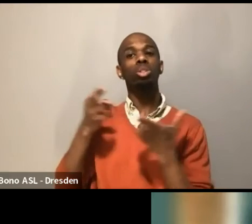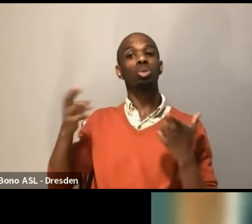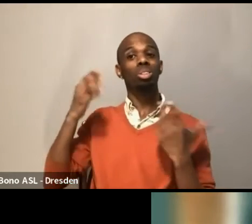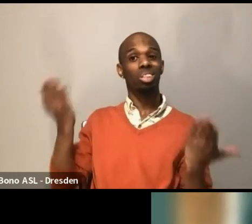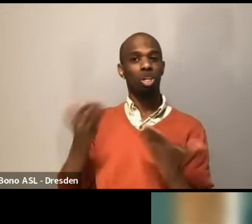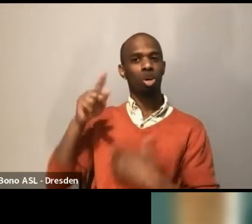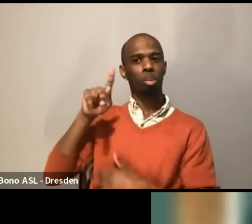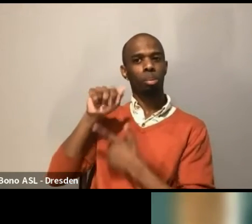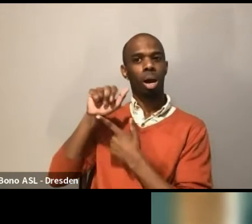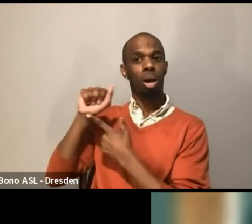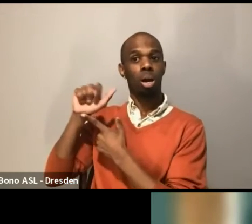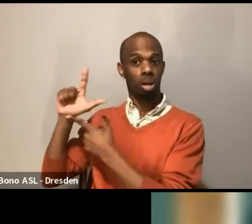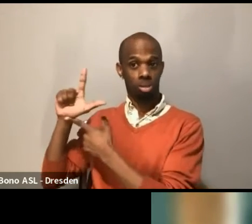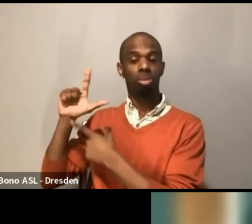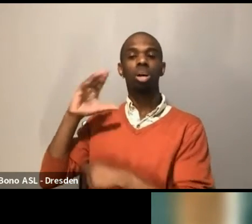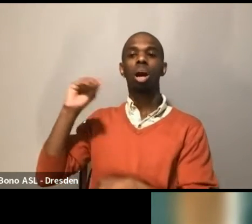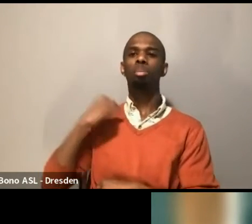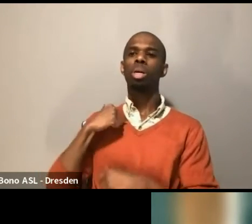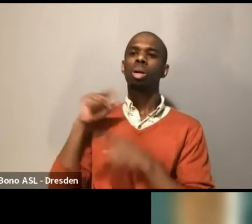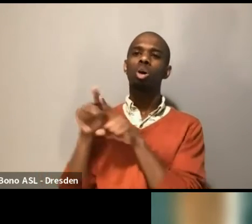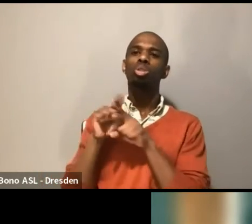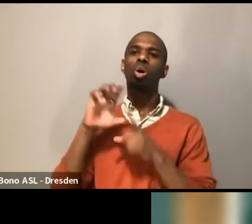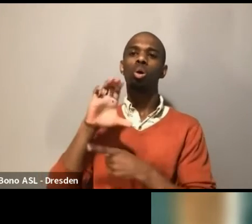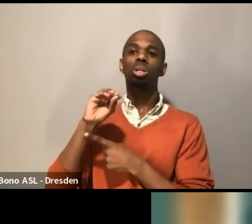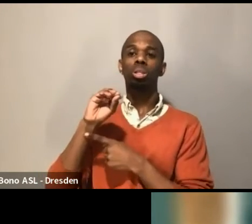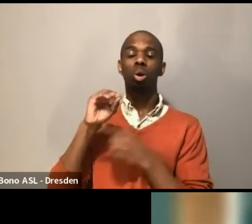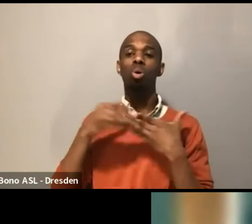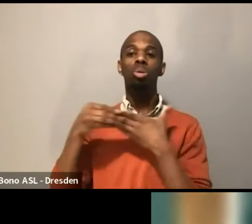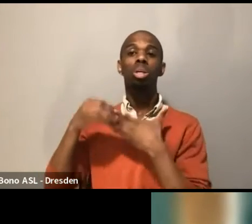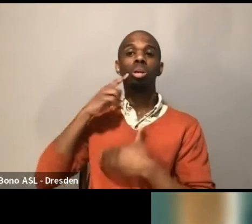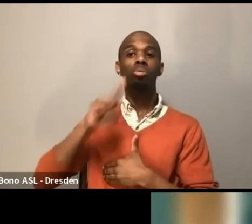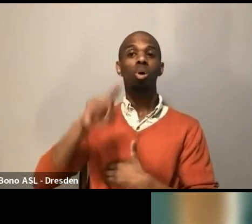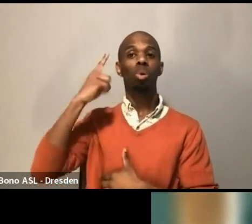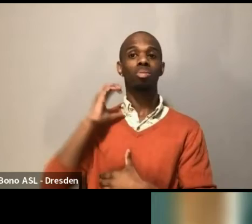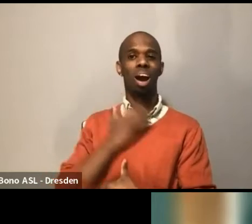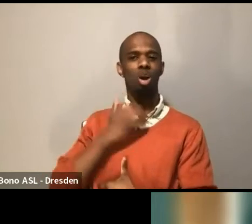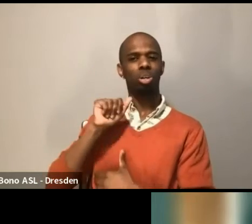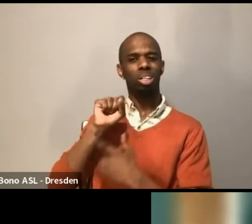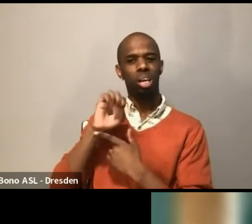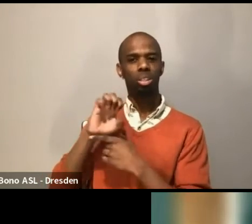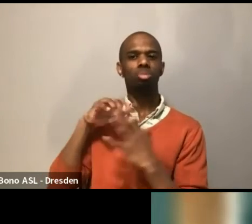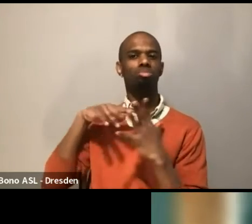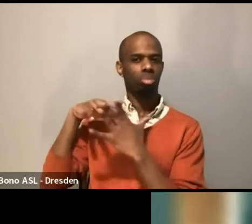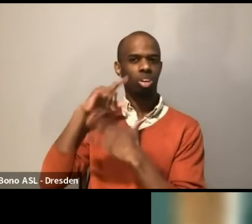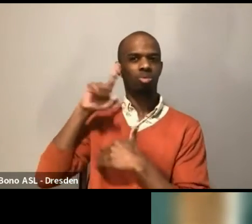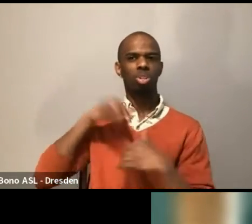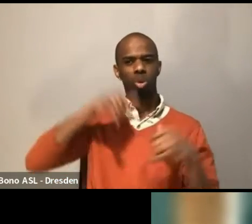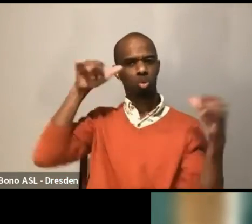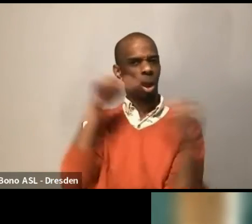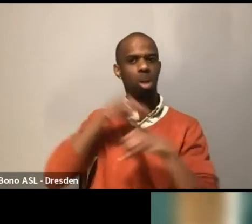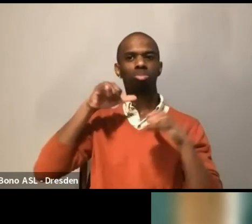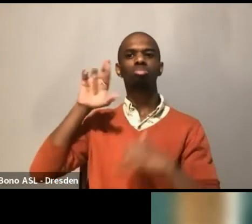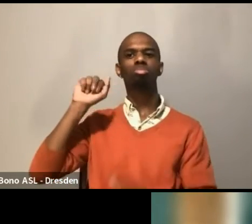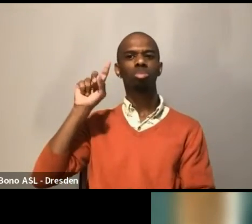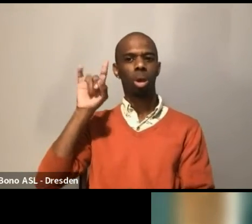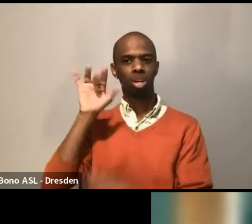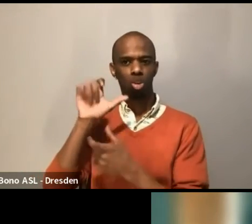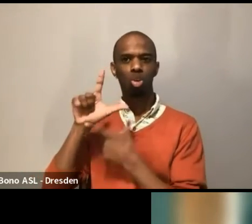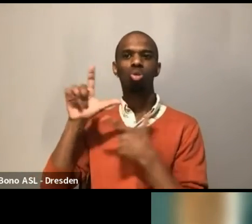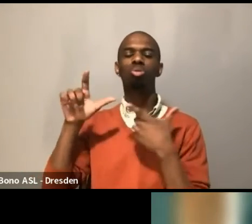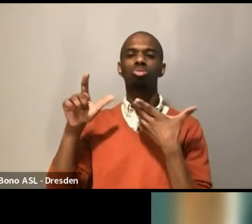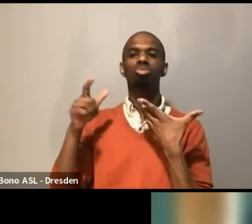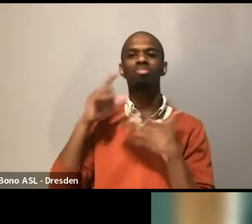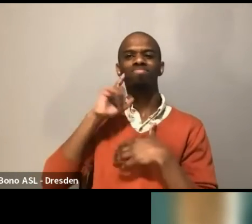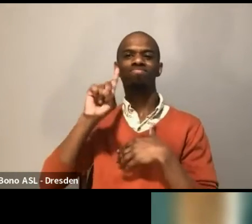on one of our featured case studies, the Radical Parent Inclusion Project, which we did unbelievably three years ago